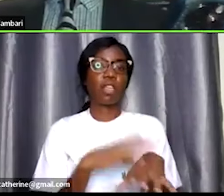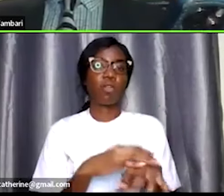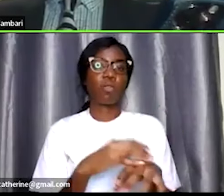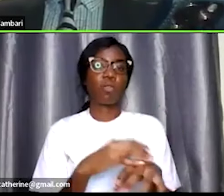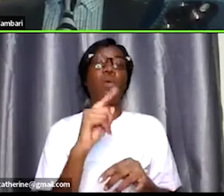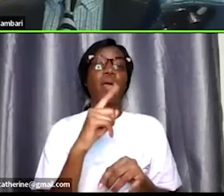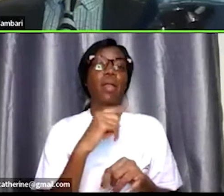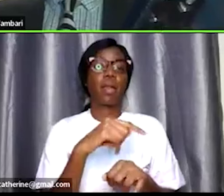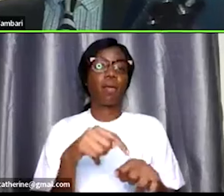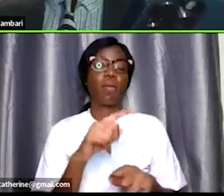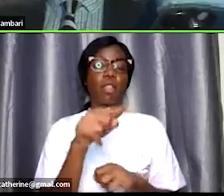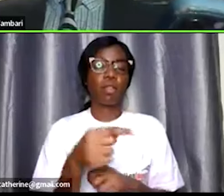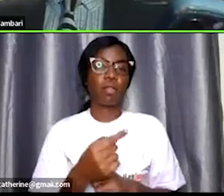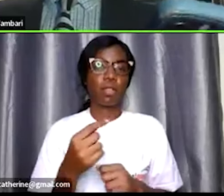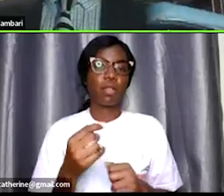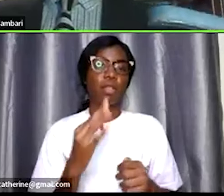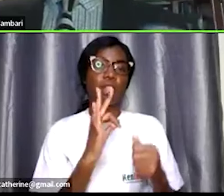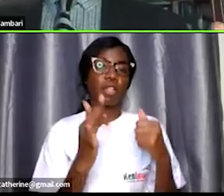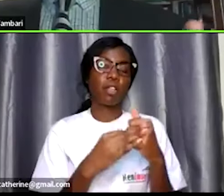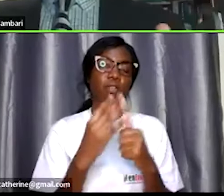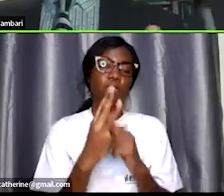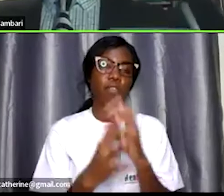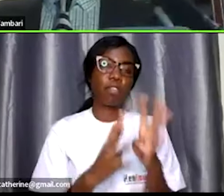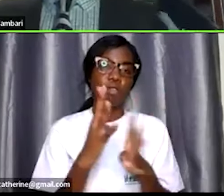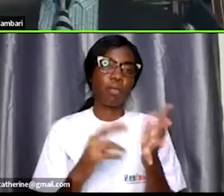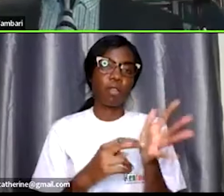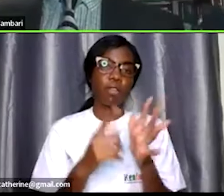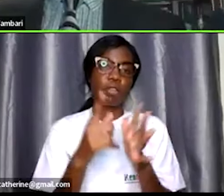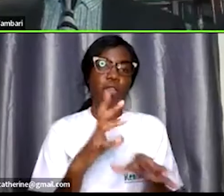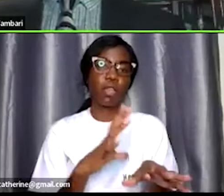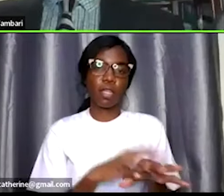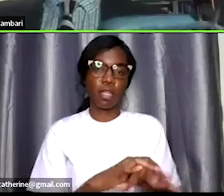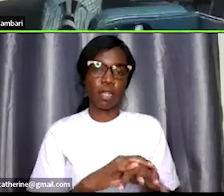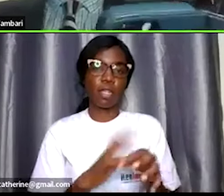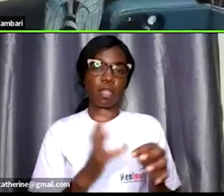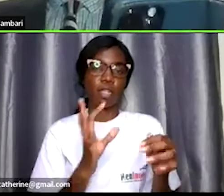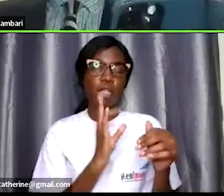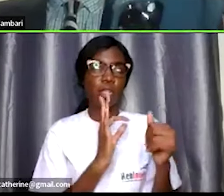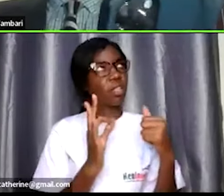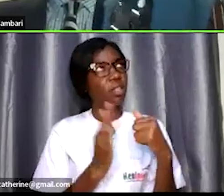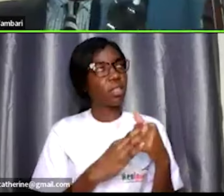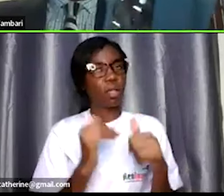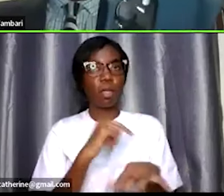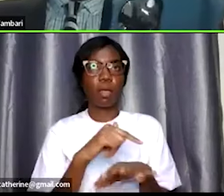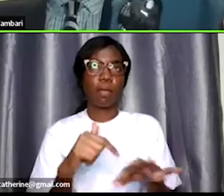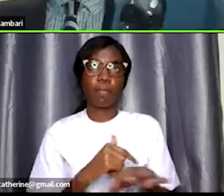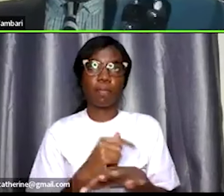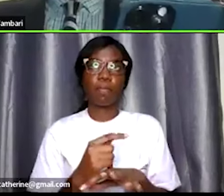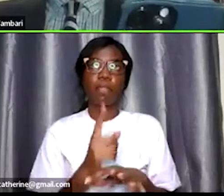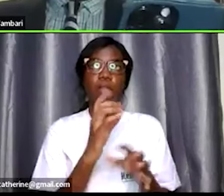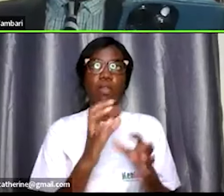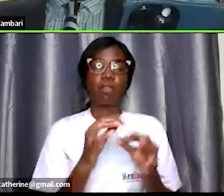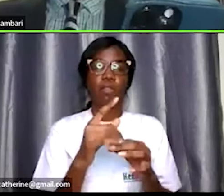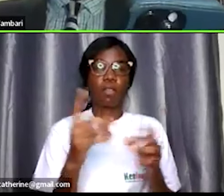1844 call it 1900 per hour that's what you earn so if you decide to do 40